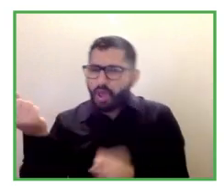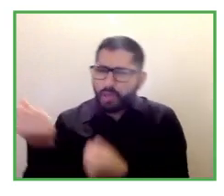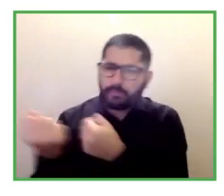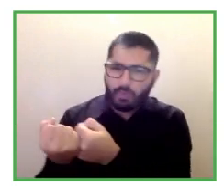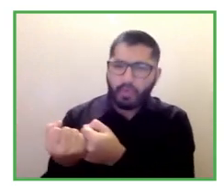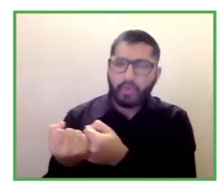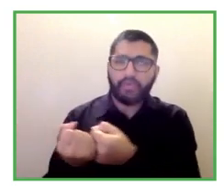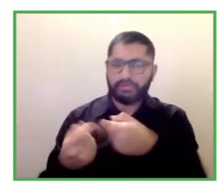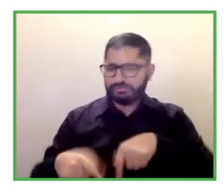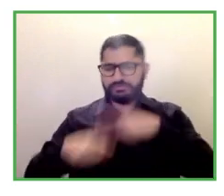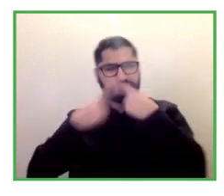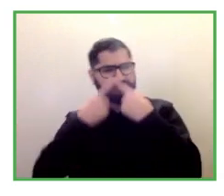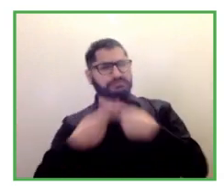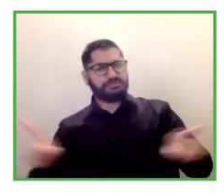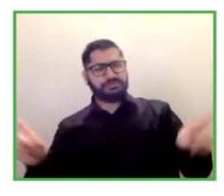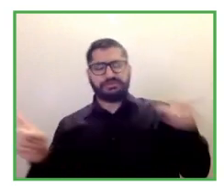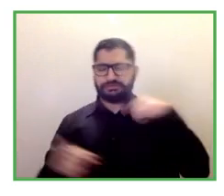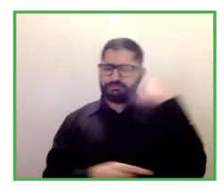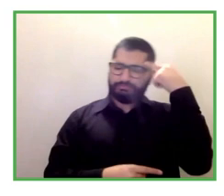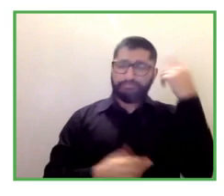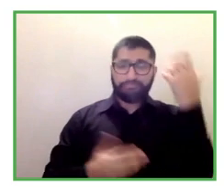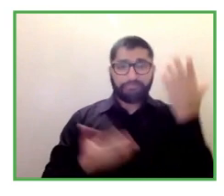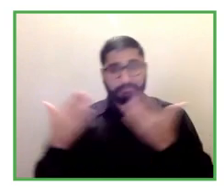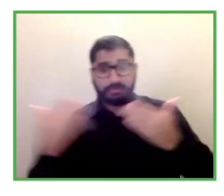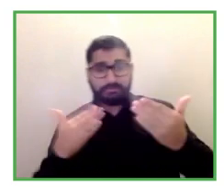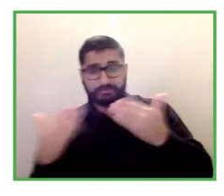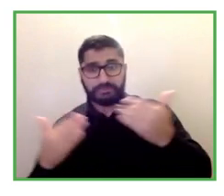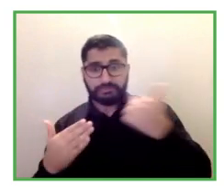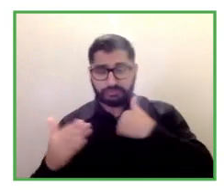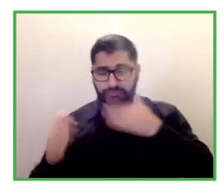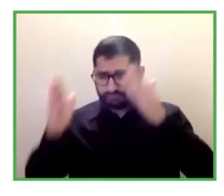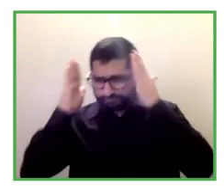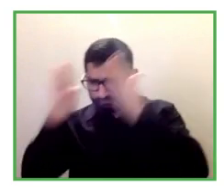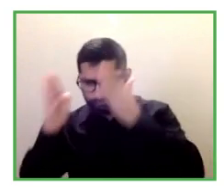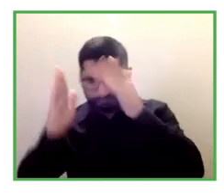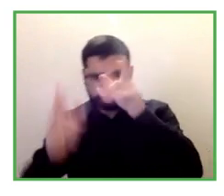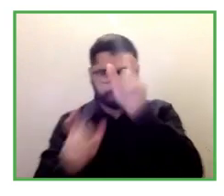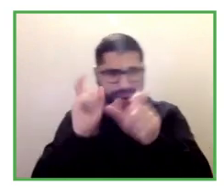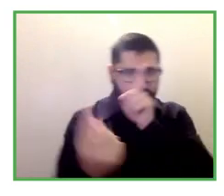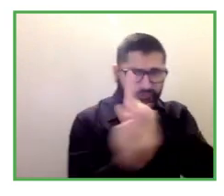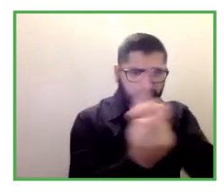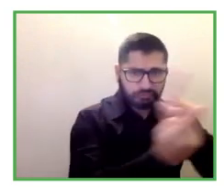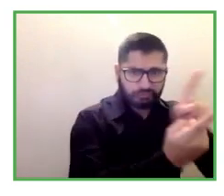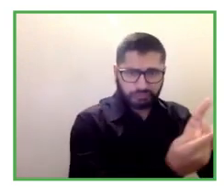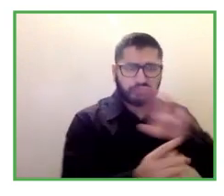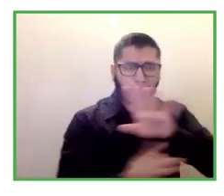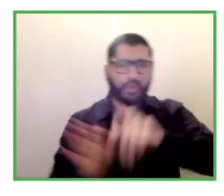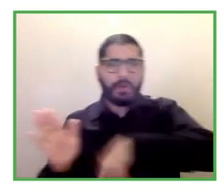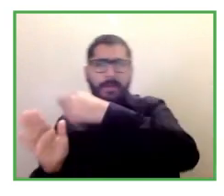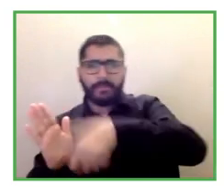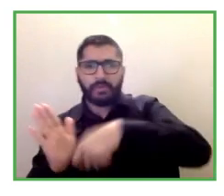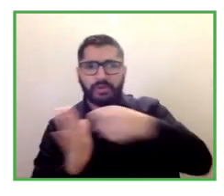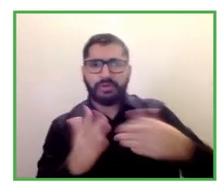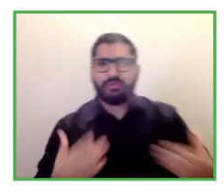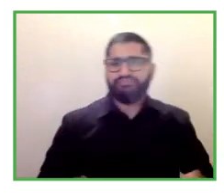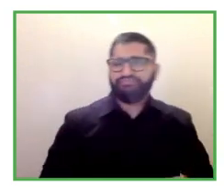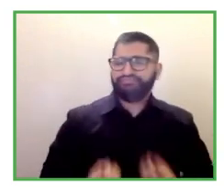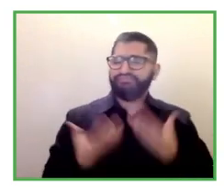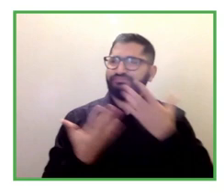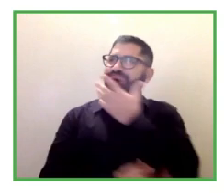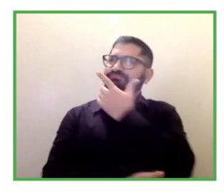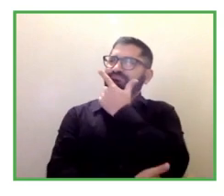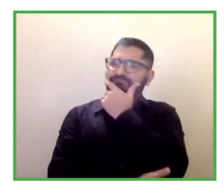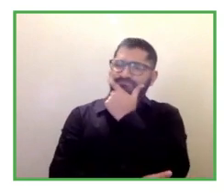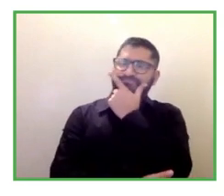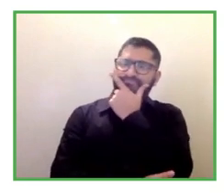remember that in the audience we have people who are maybe at a different stage than we are now we probably can relate to them because